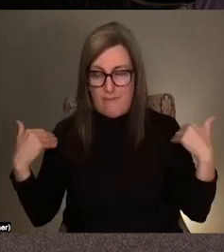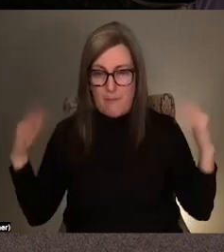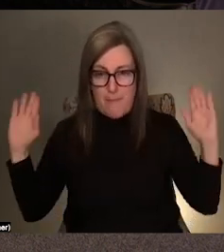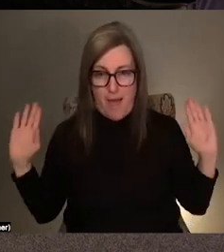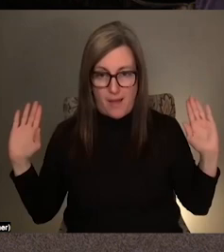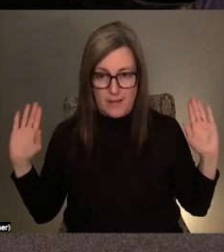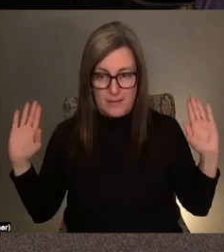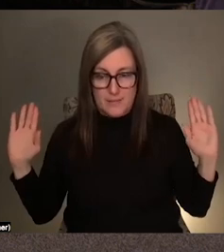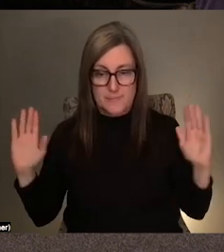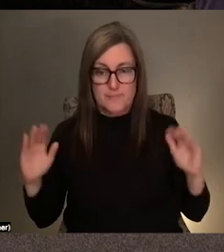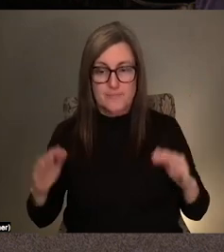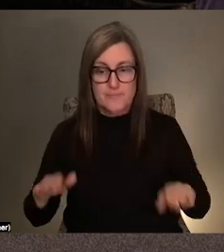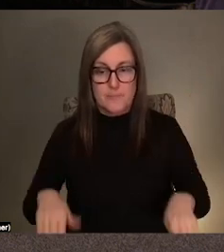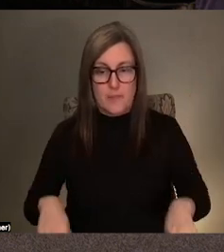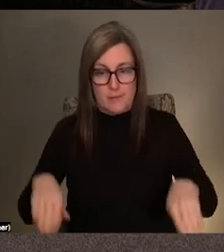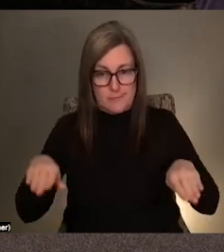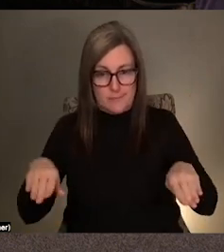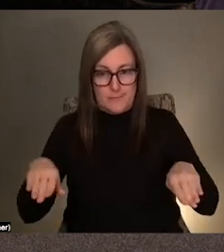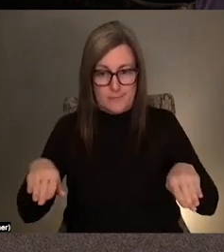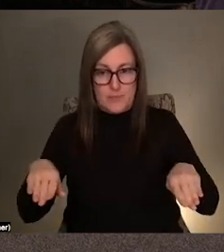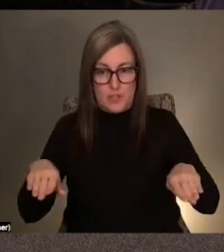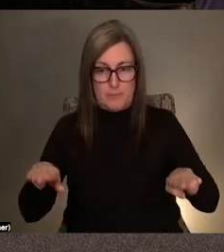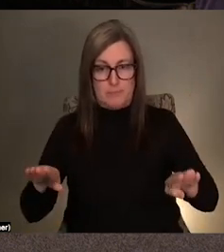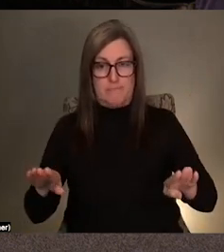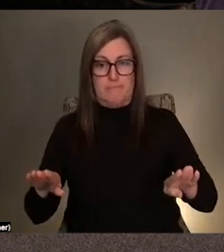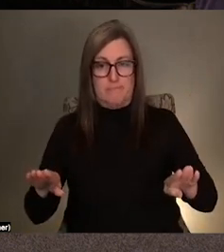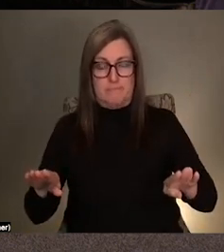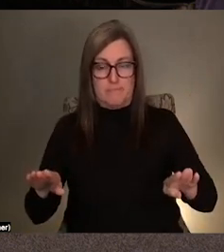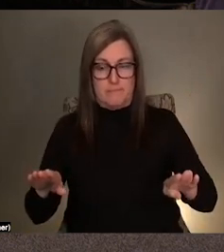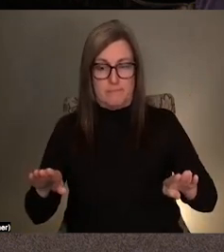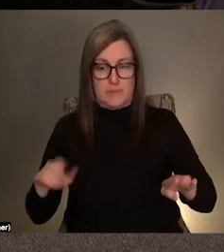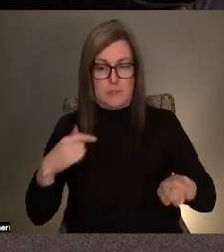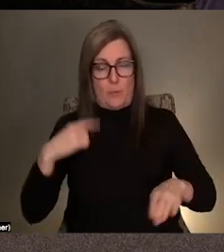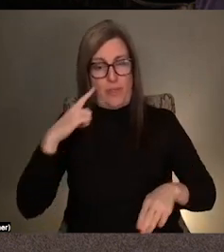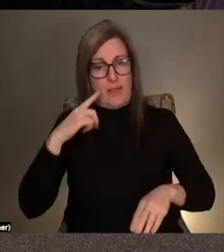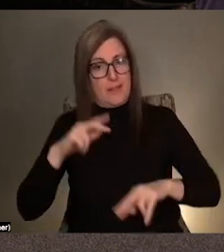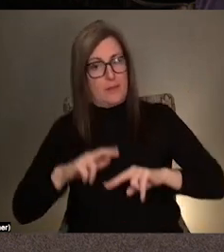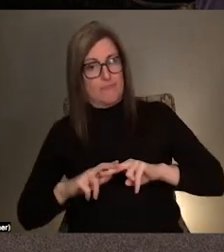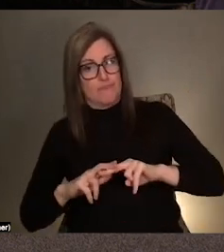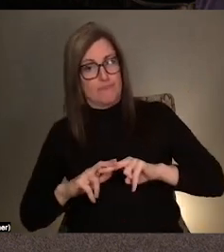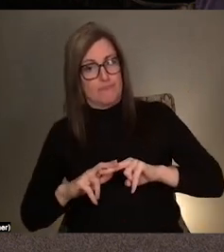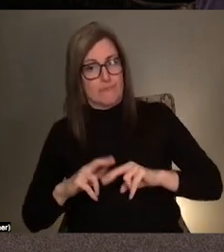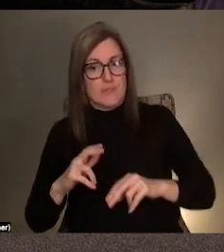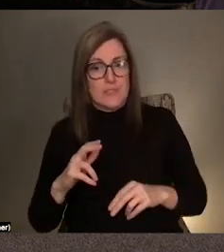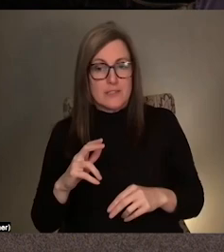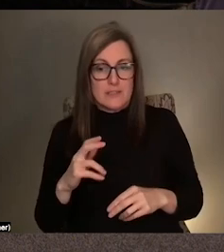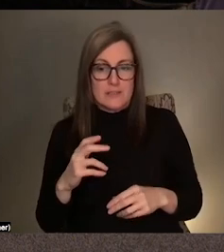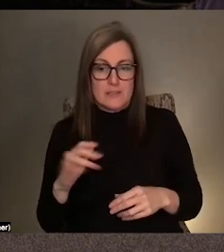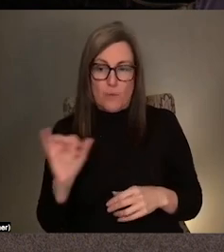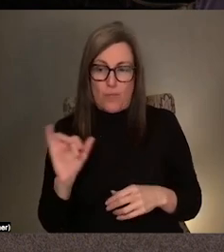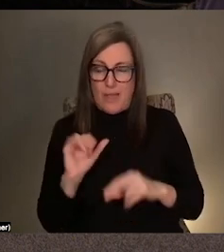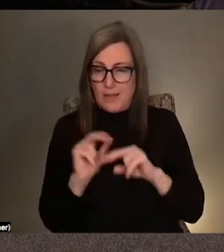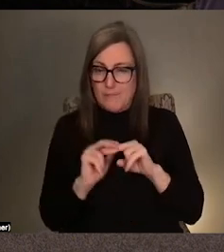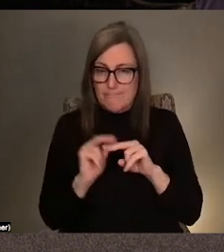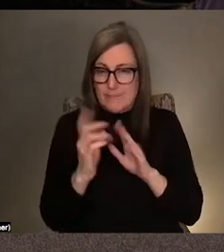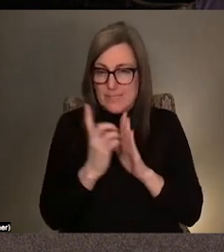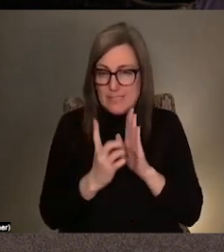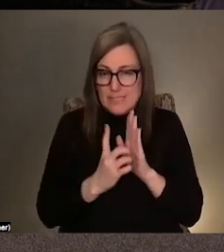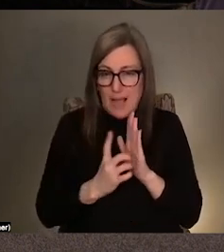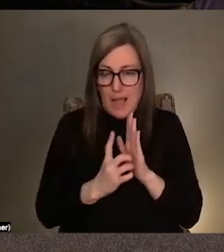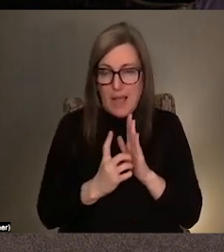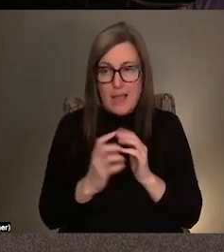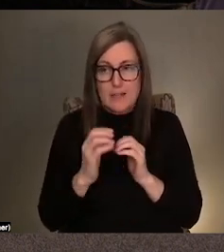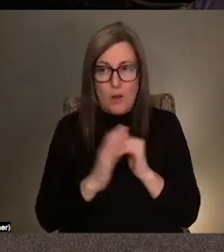plywood risers that tilt the chairs slightly back, like thinking about furniture, like thinking about seating design, basically, and what's actually